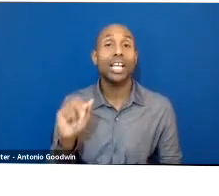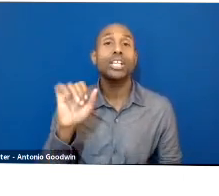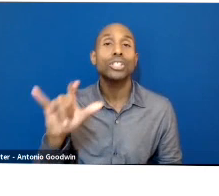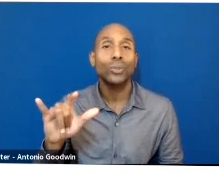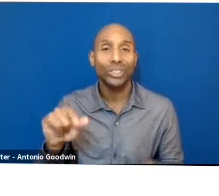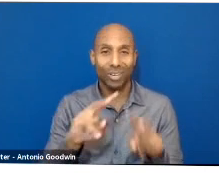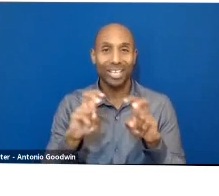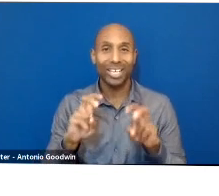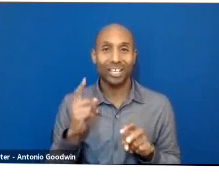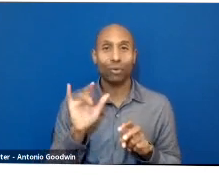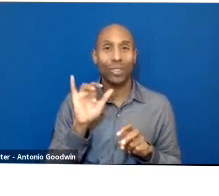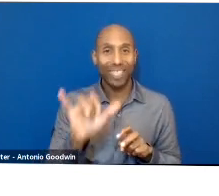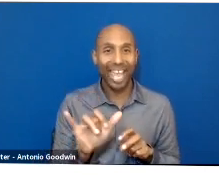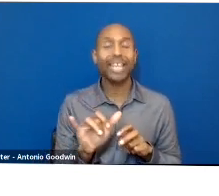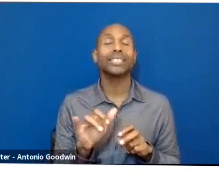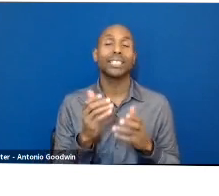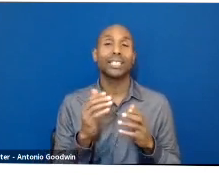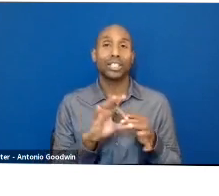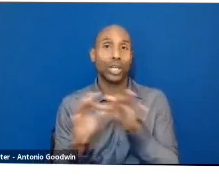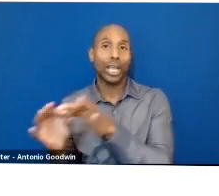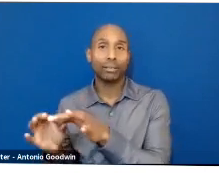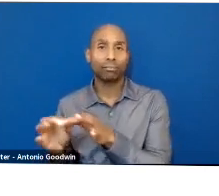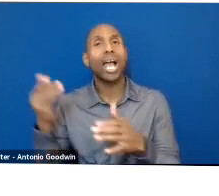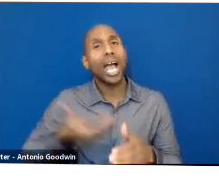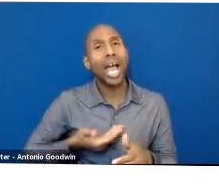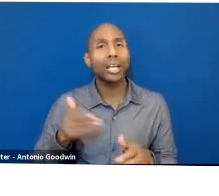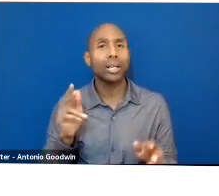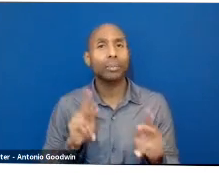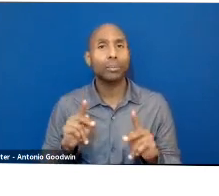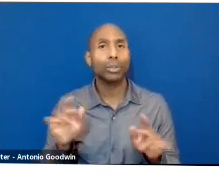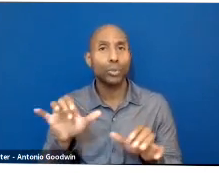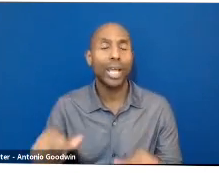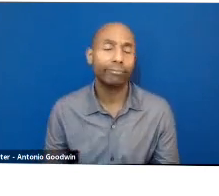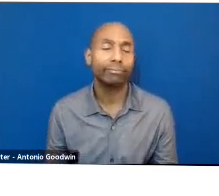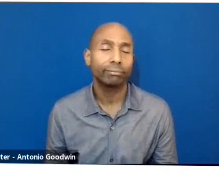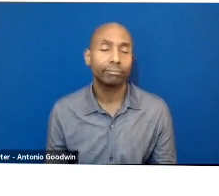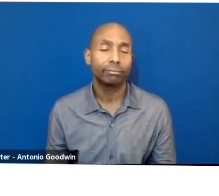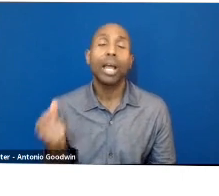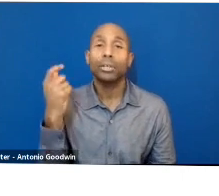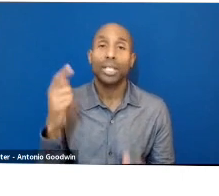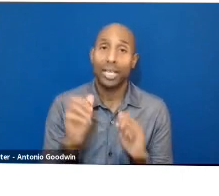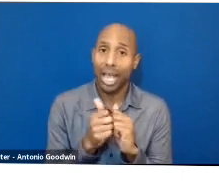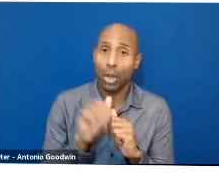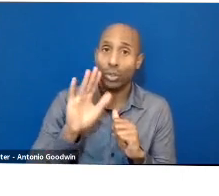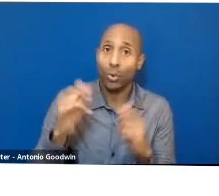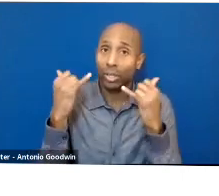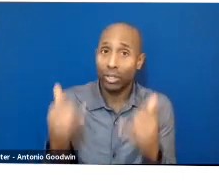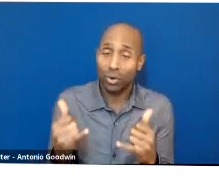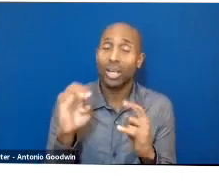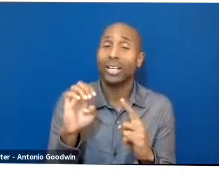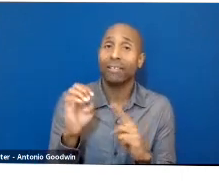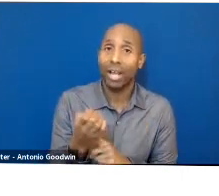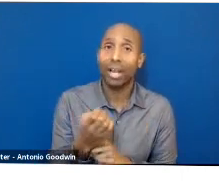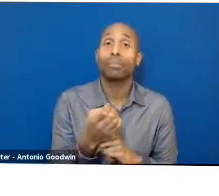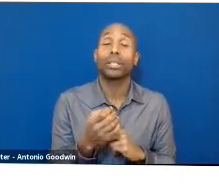Hire someone, hire researchers to do an environmental and social analysis. You need to understand how your current environmental, how your